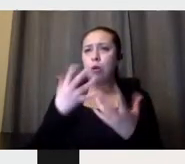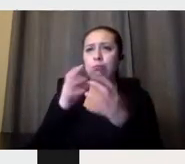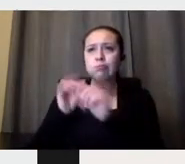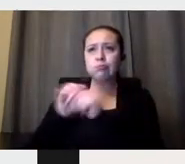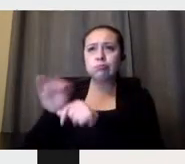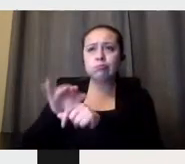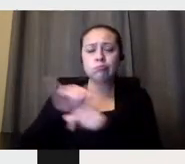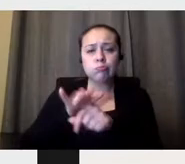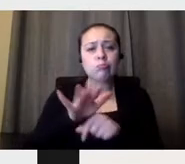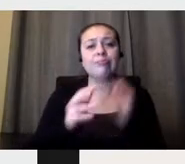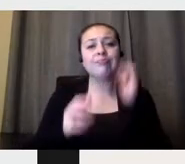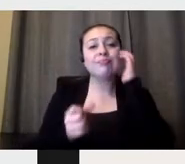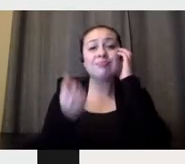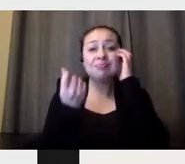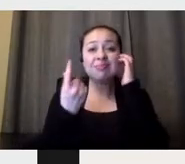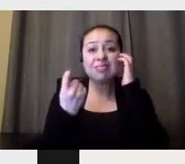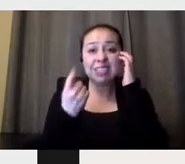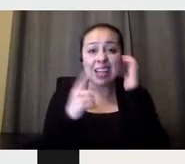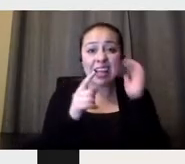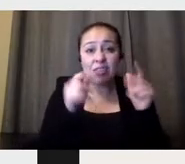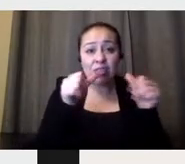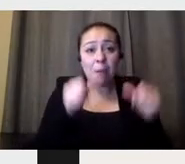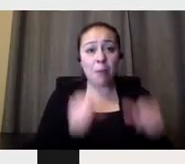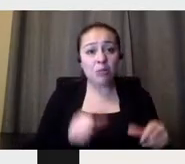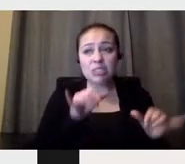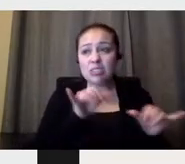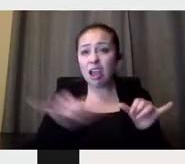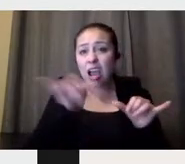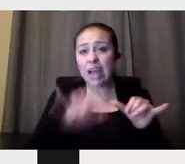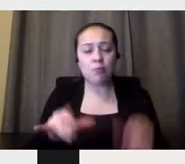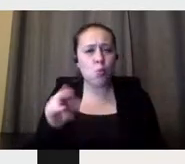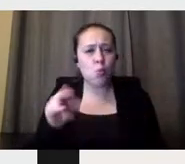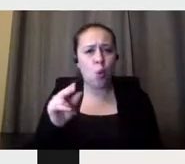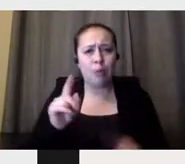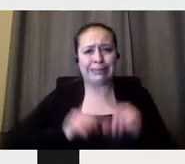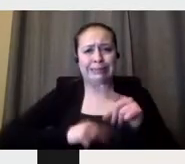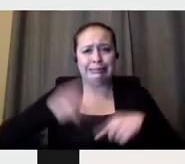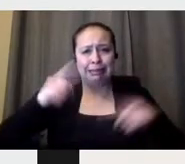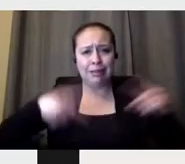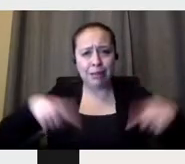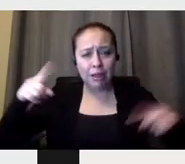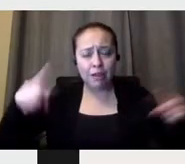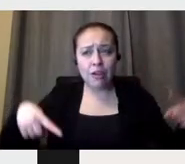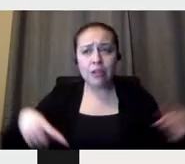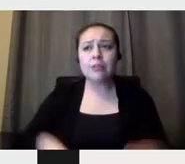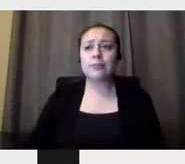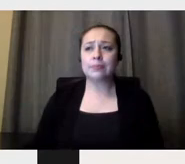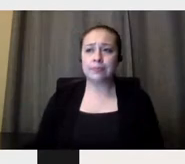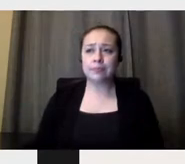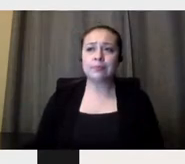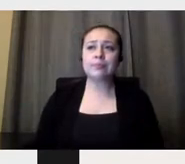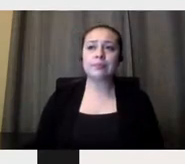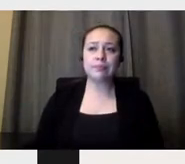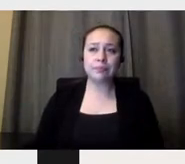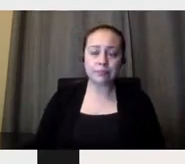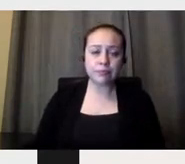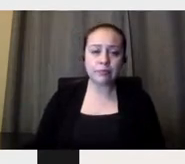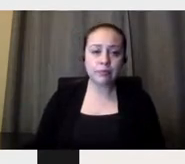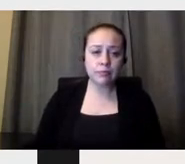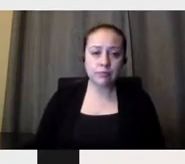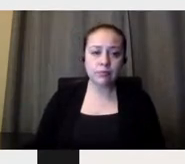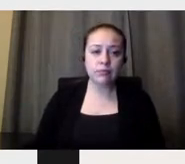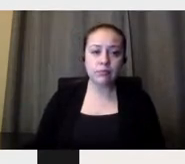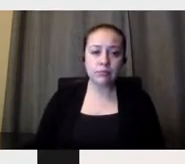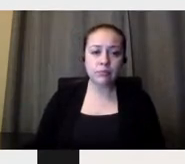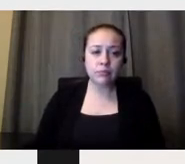different ages. So please visit Vignelli.design to be notified when the exhibit launches there. will find